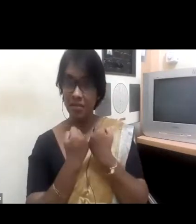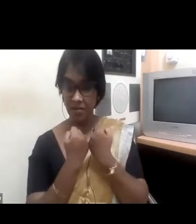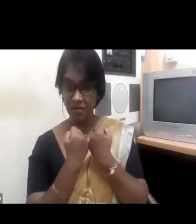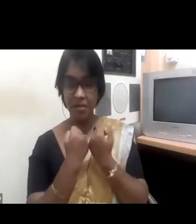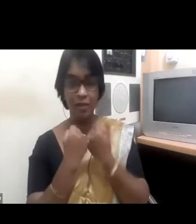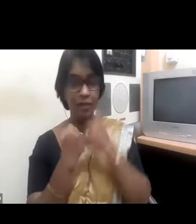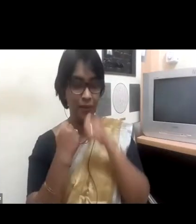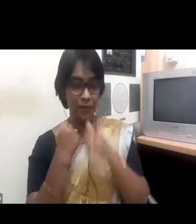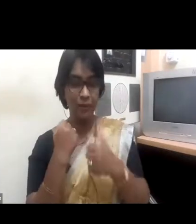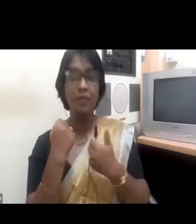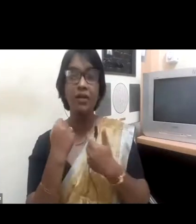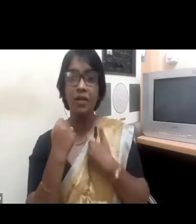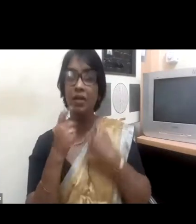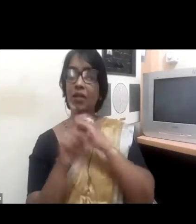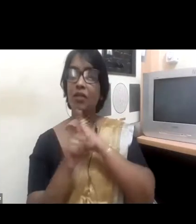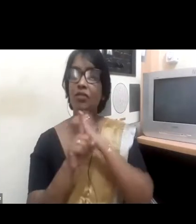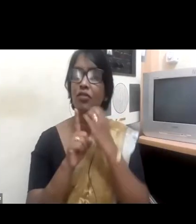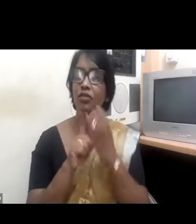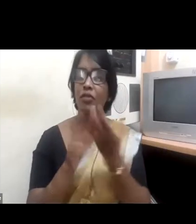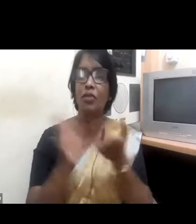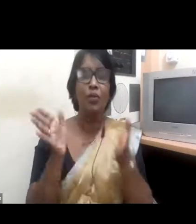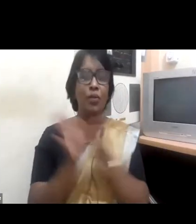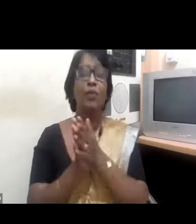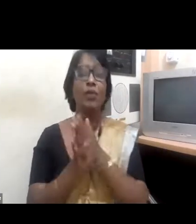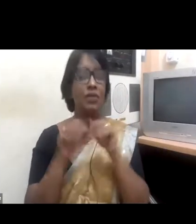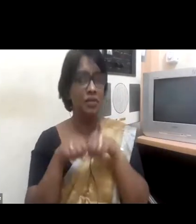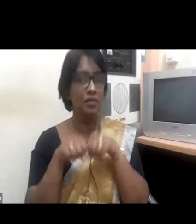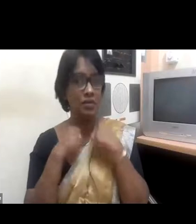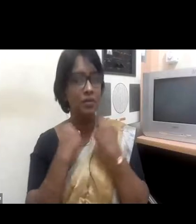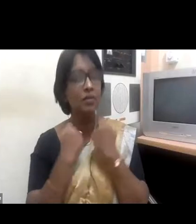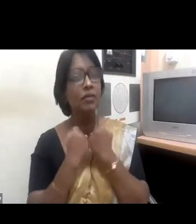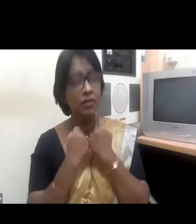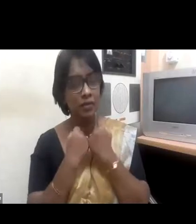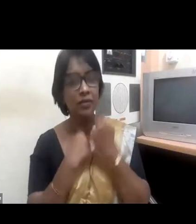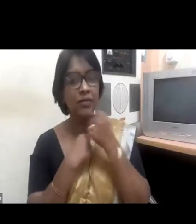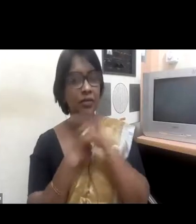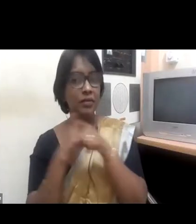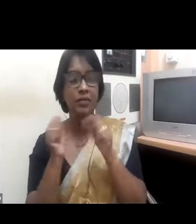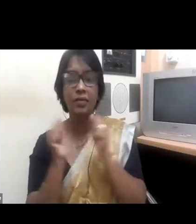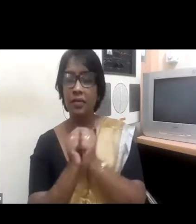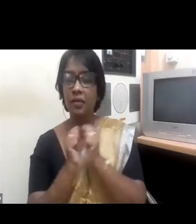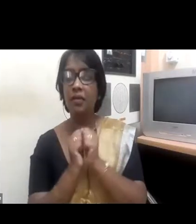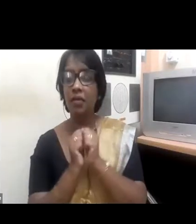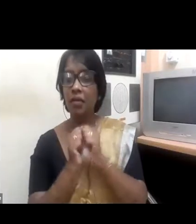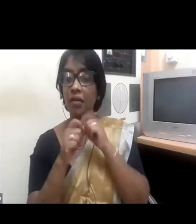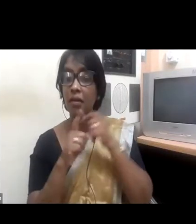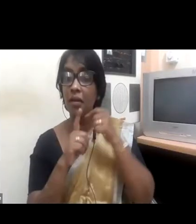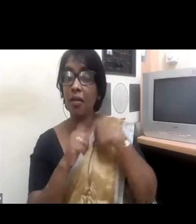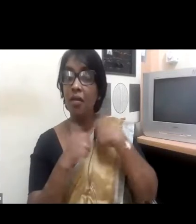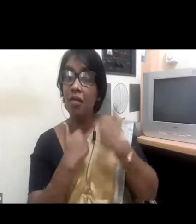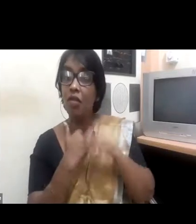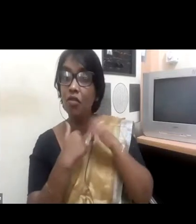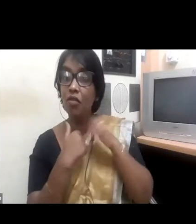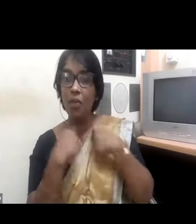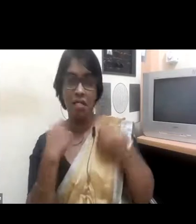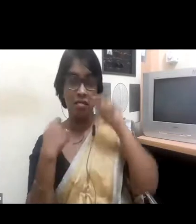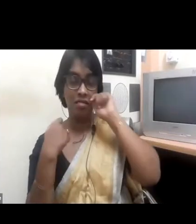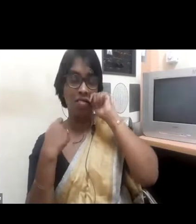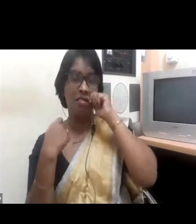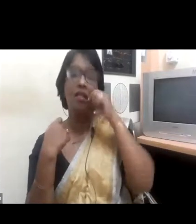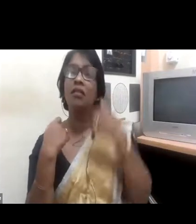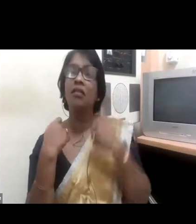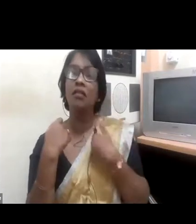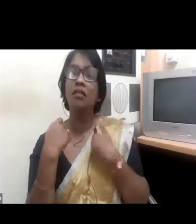company was set by the founder of, that's my father, you know, many years ago. We are now 47 years in